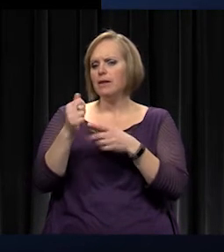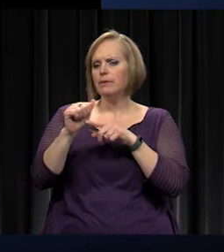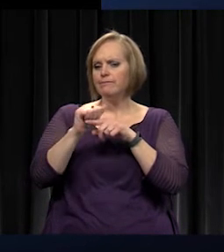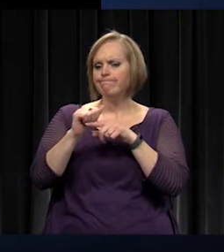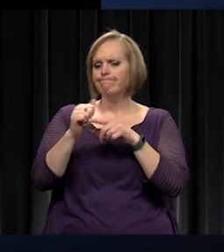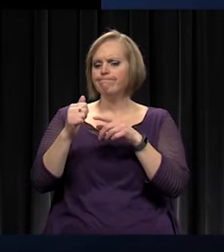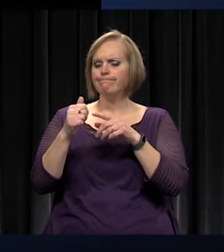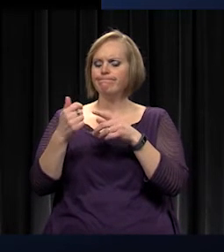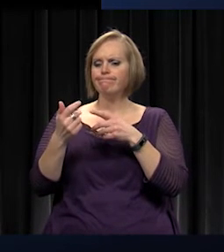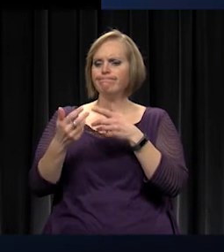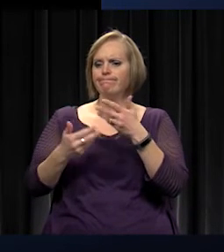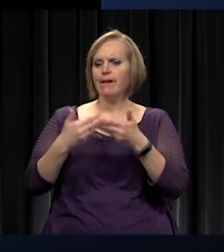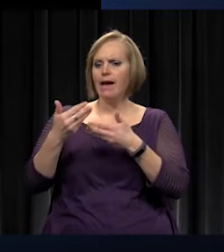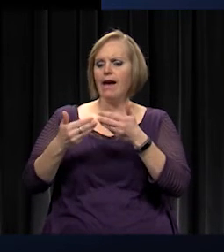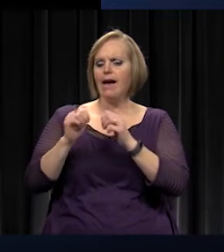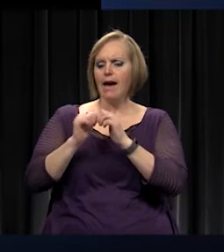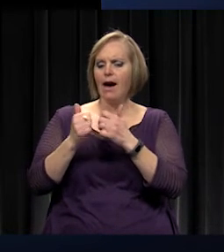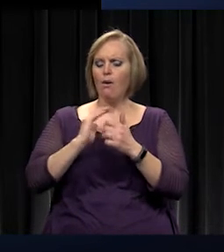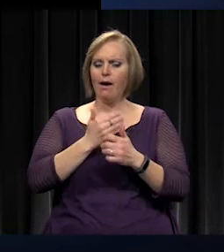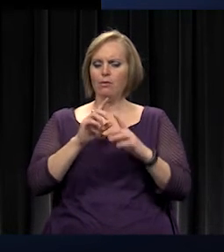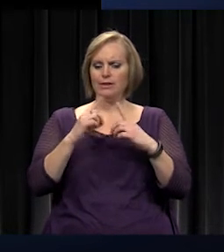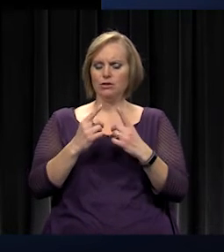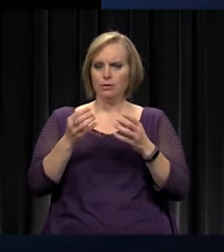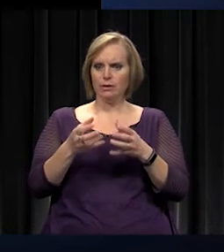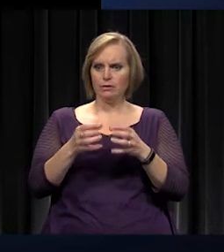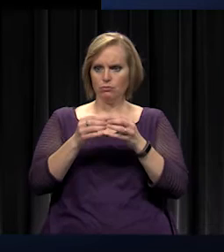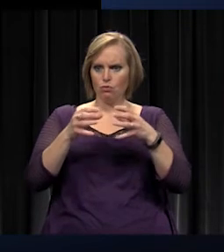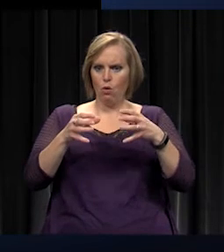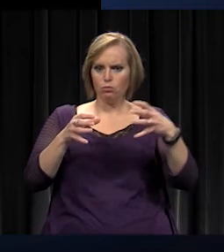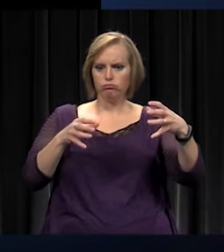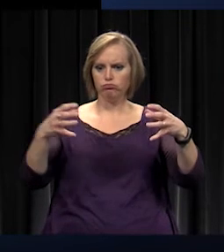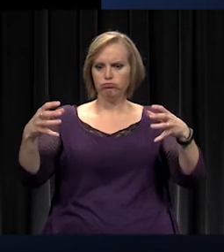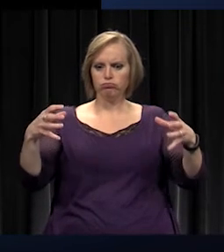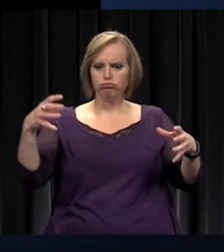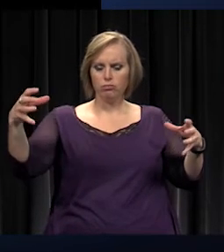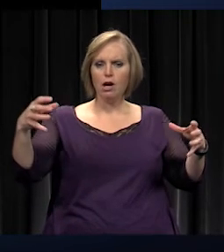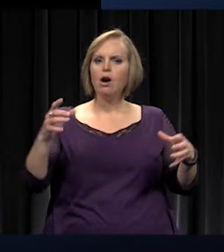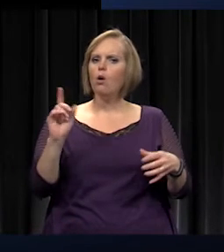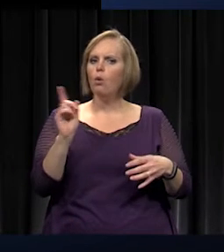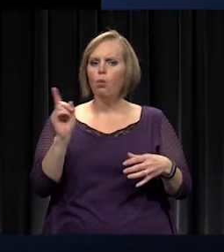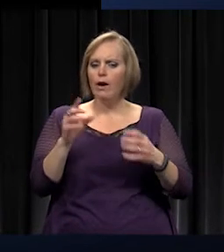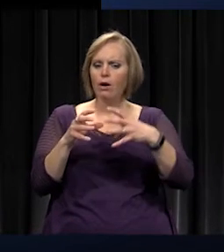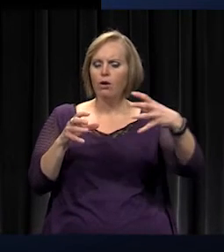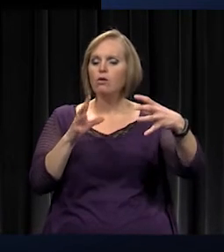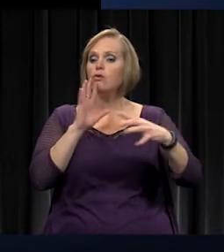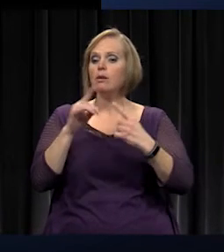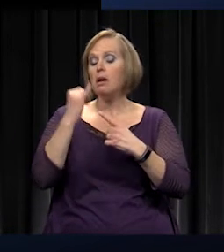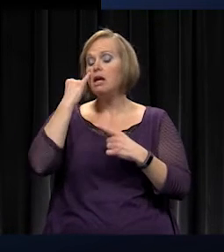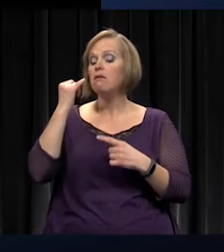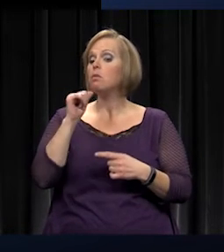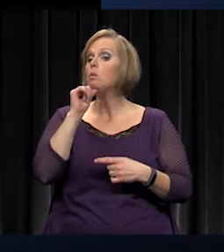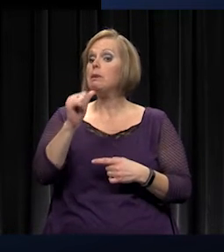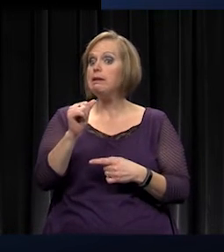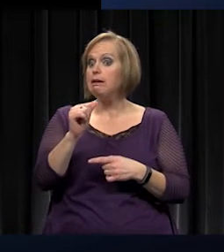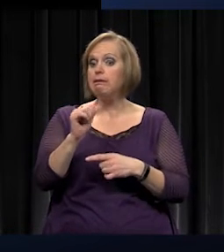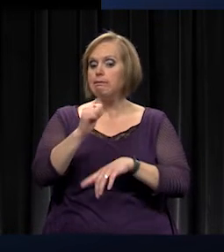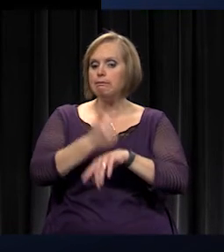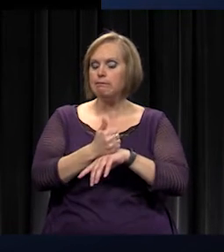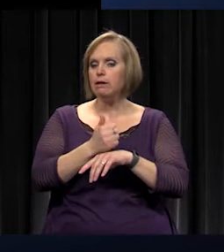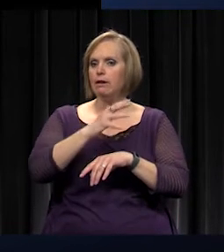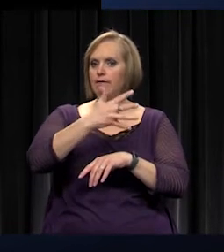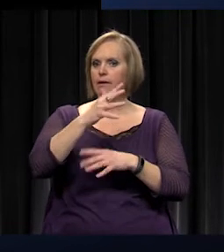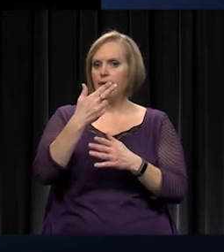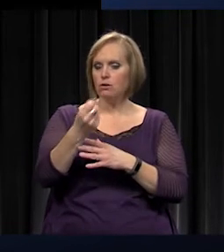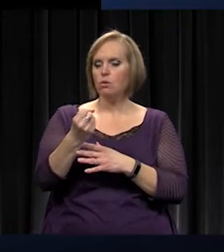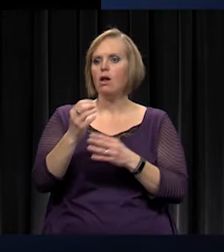and where that growth's been. And we talked about if we didn't do a fifth high school, the numbers we'd be facing. Just some